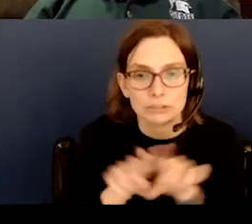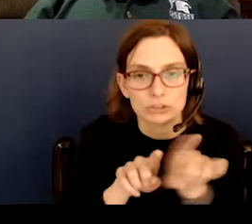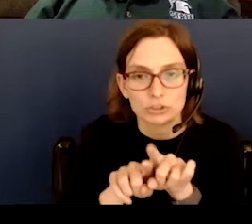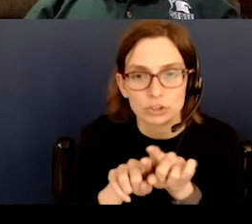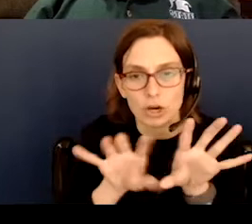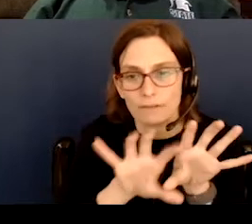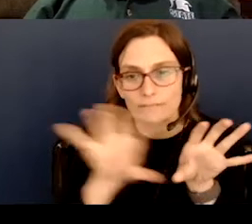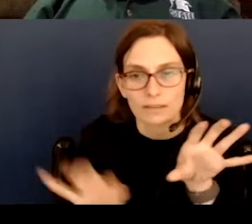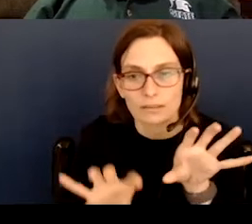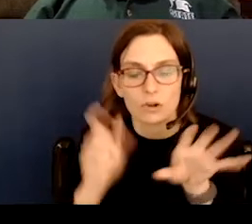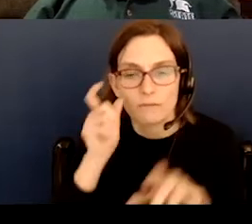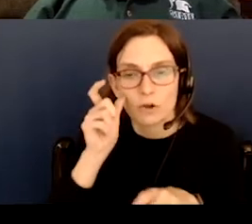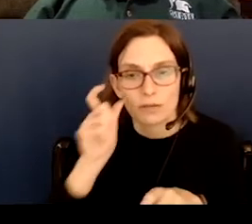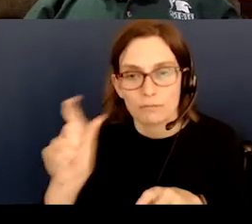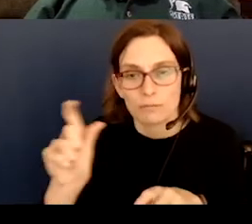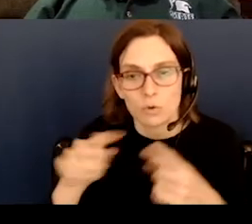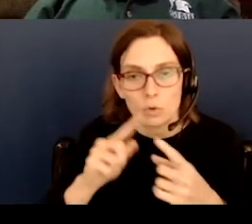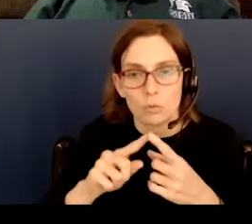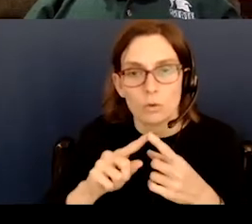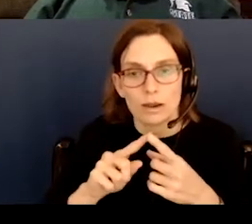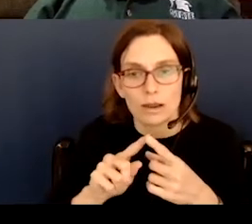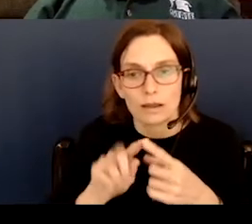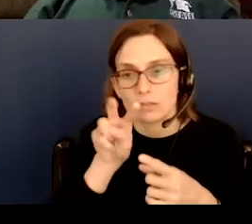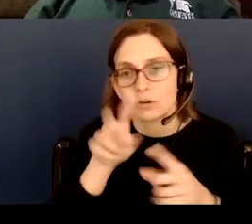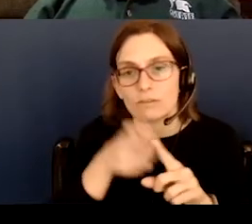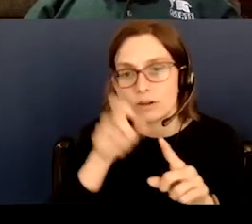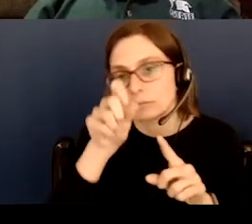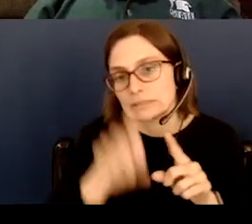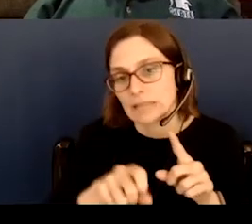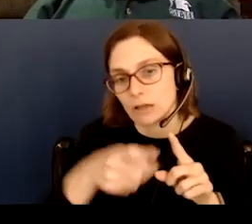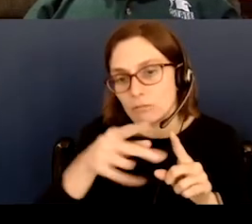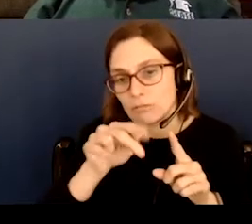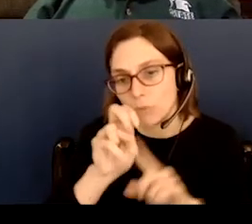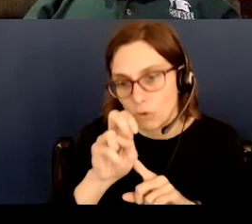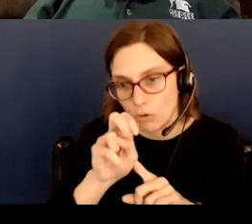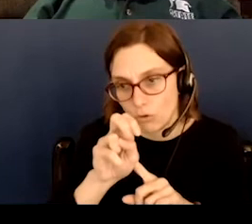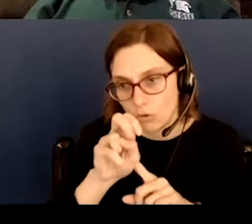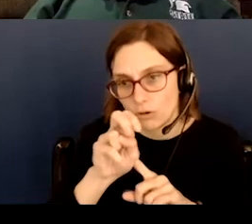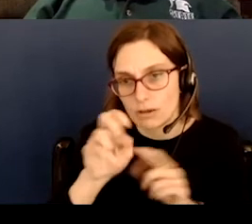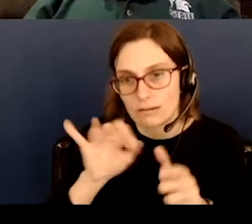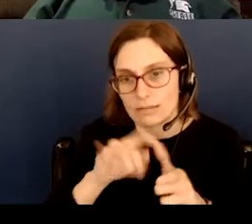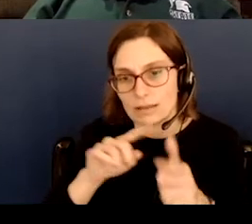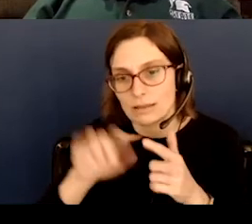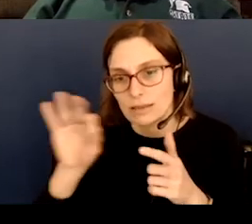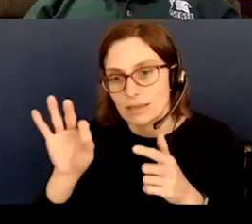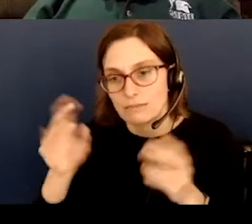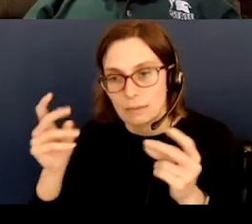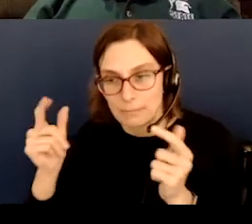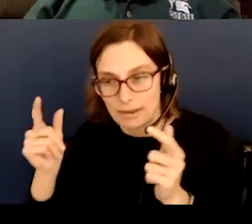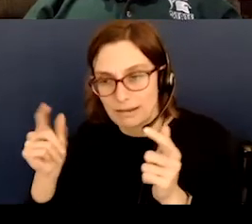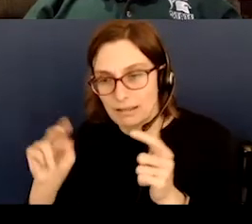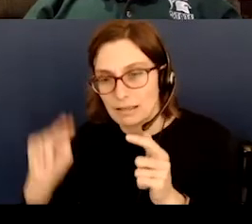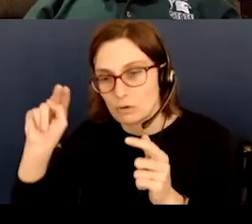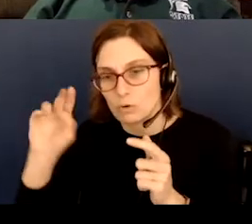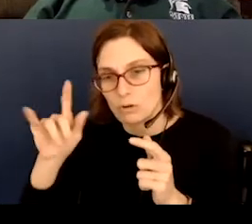of the moon when viewed from the South Pole. And then if you went immediately to the North Pole, the moon would look like it